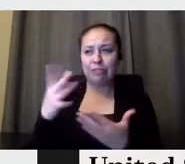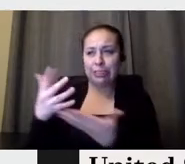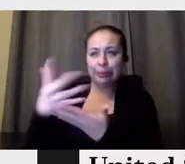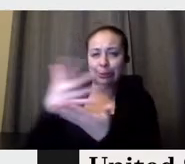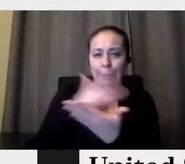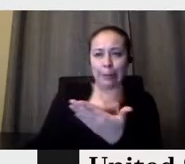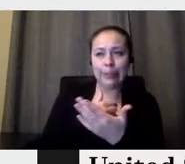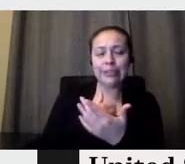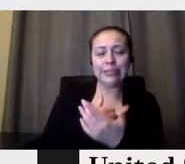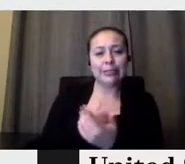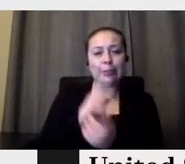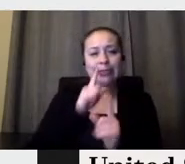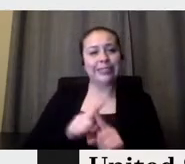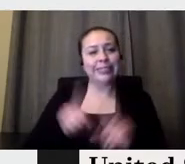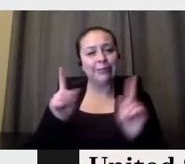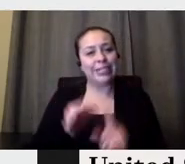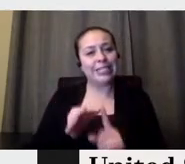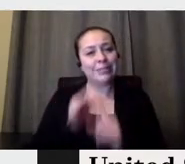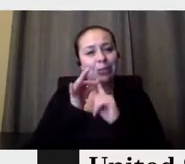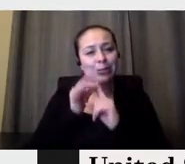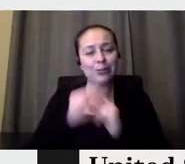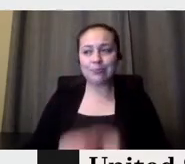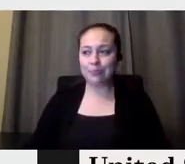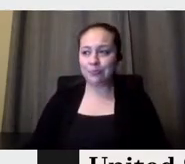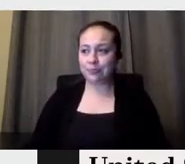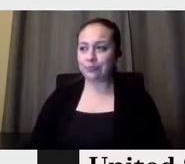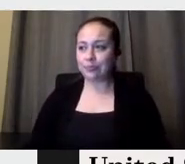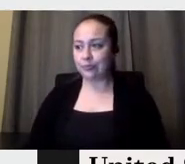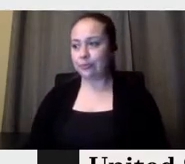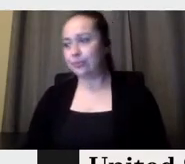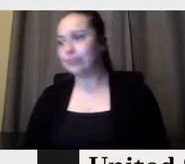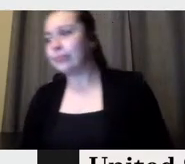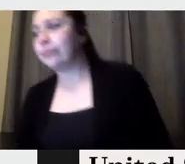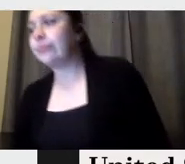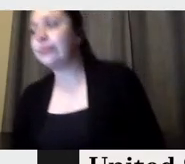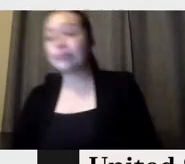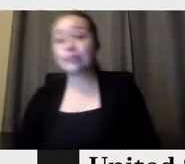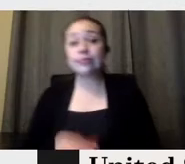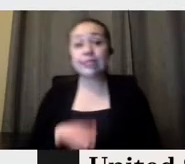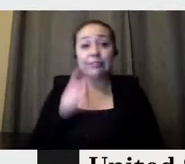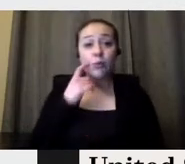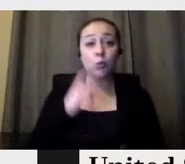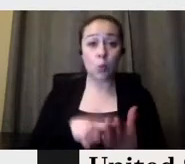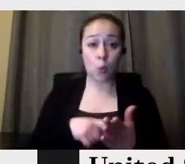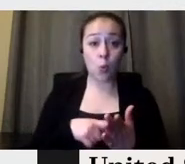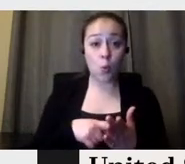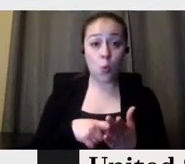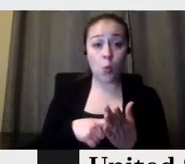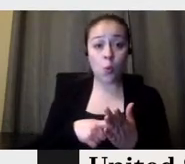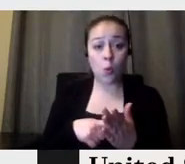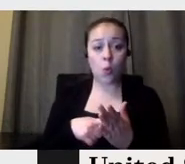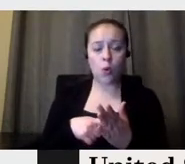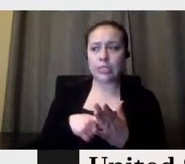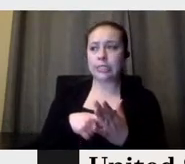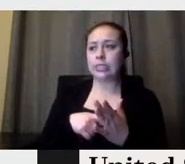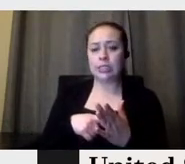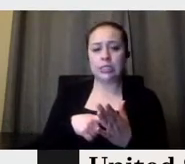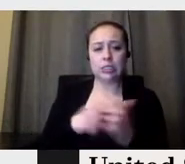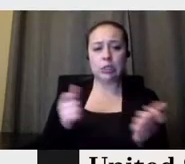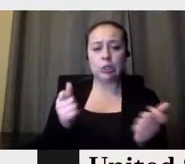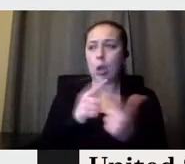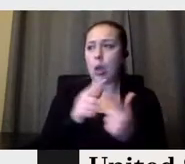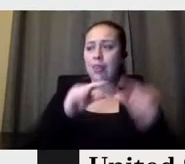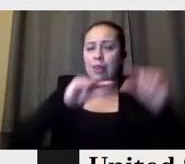And of course, if you, if you take a notice, you, you can realize that it's all messed up. But